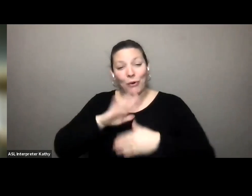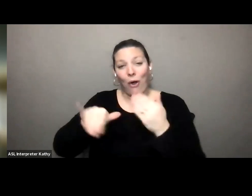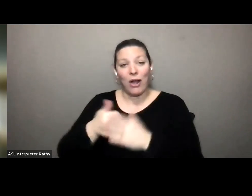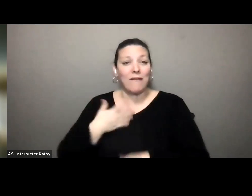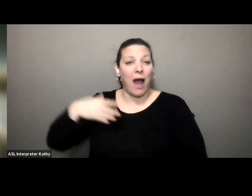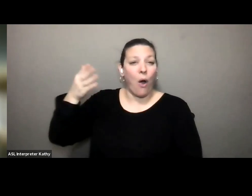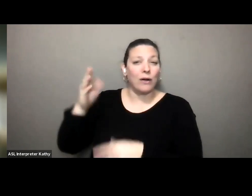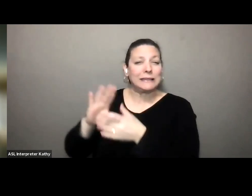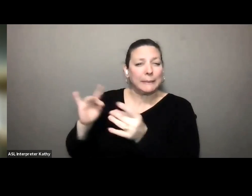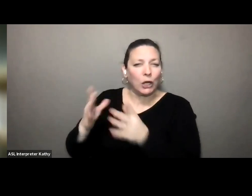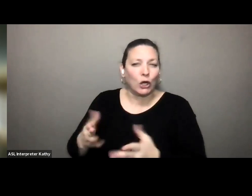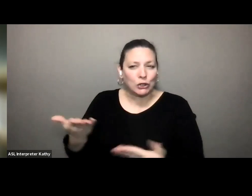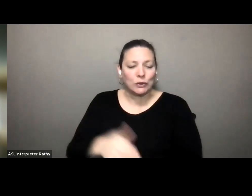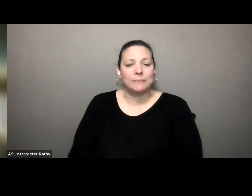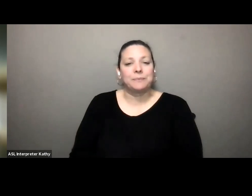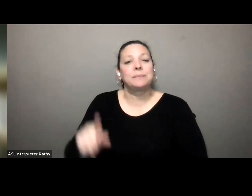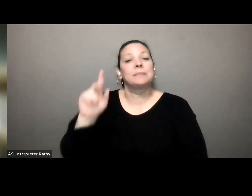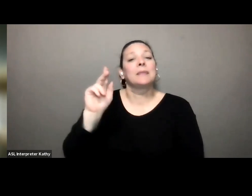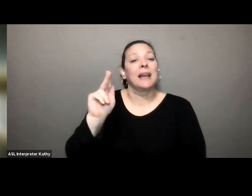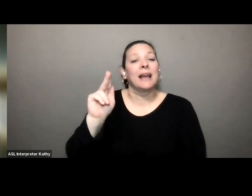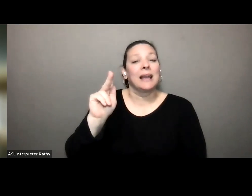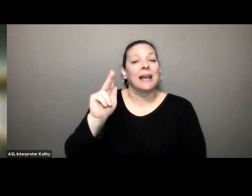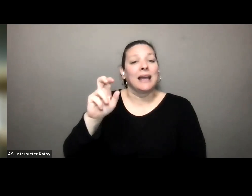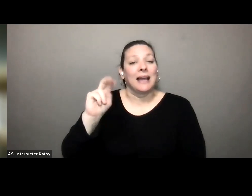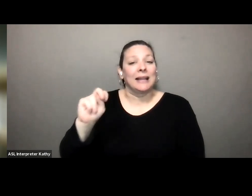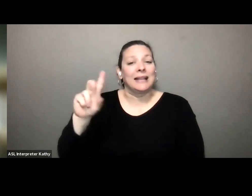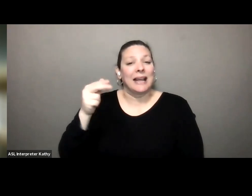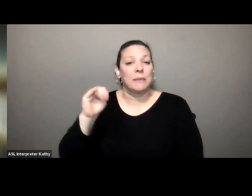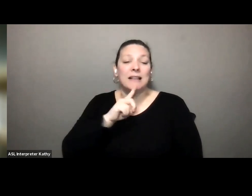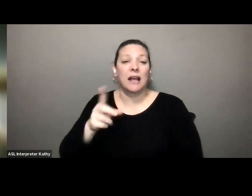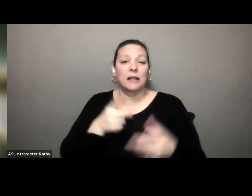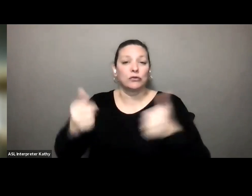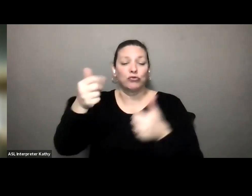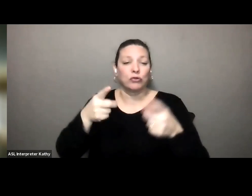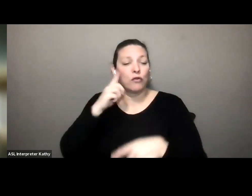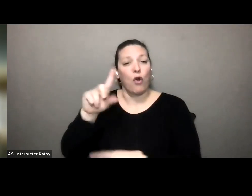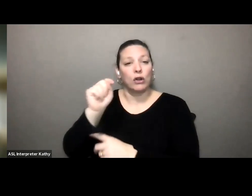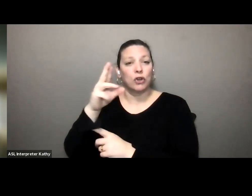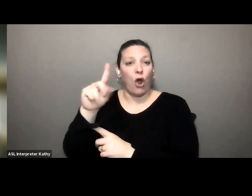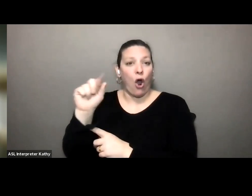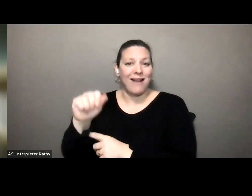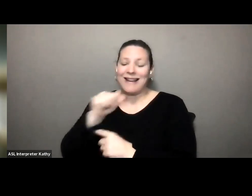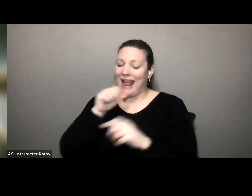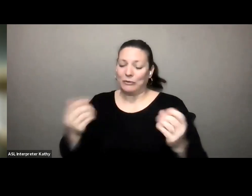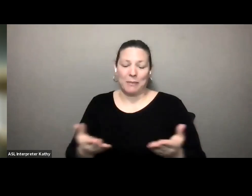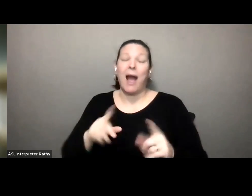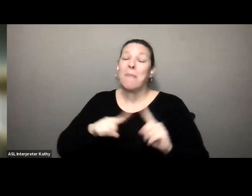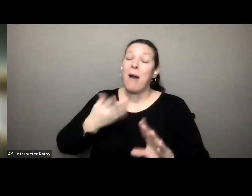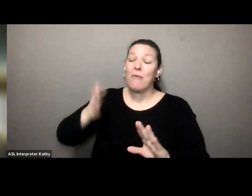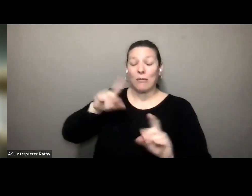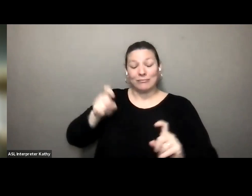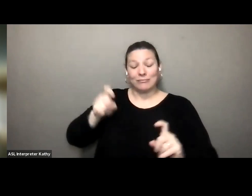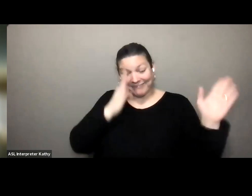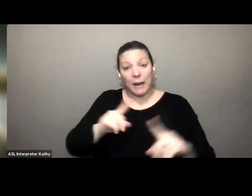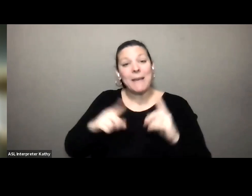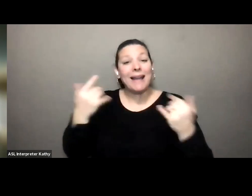so kim dunham who is the executive director of tarda is not able to be here tonight as originally planned because she is currently